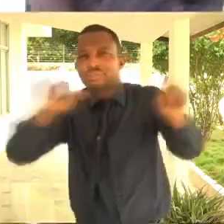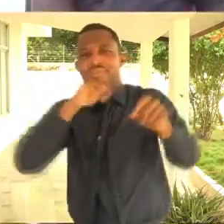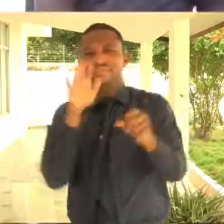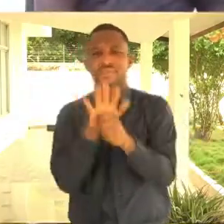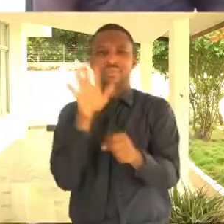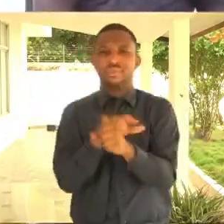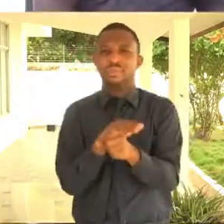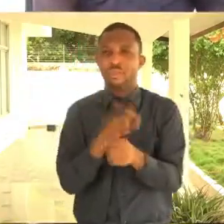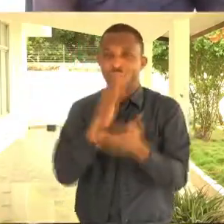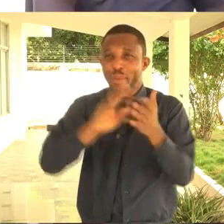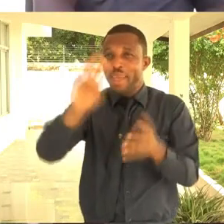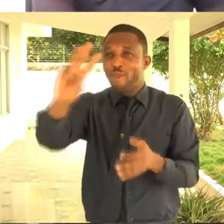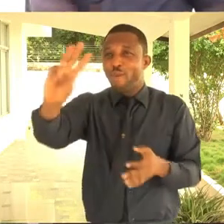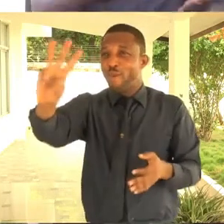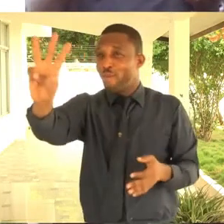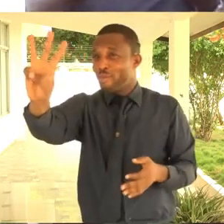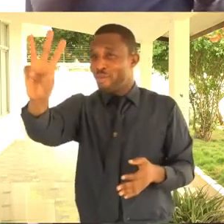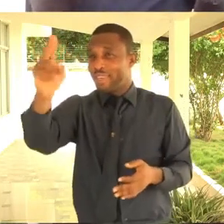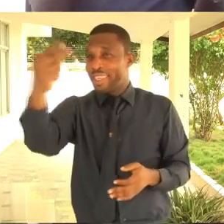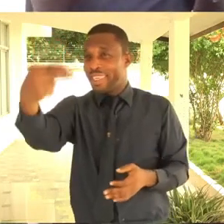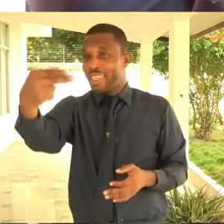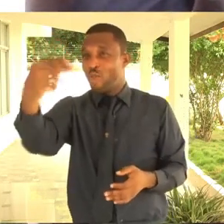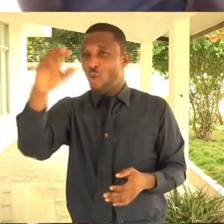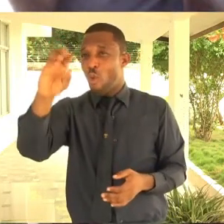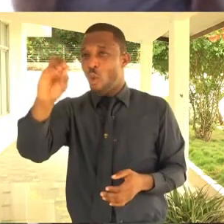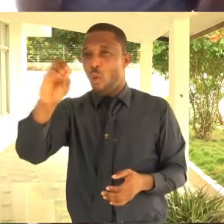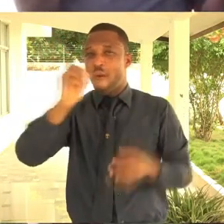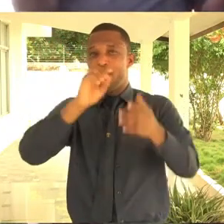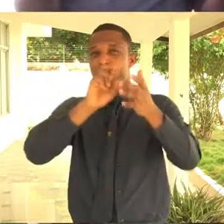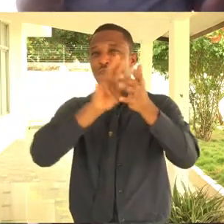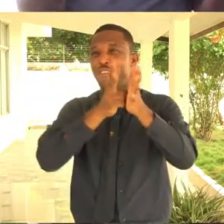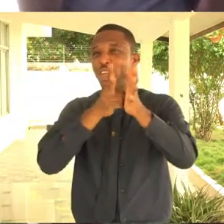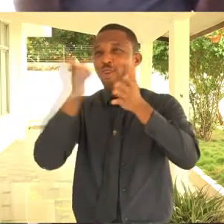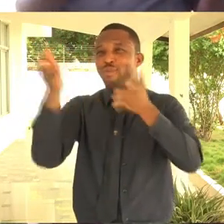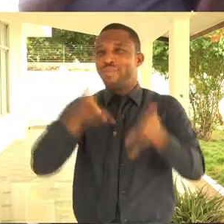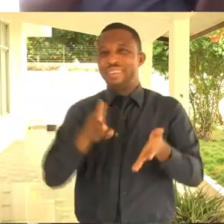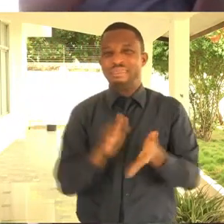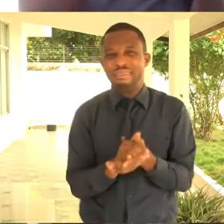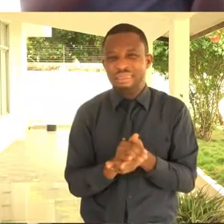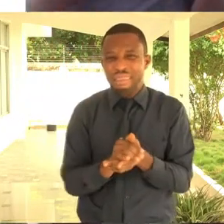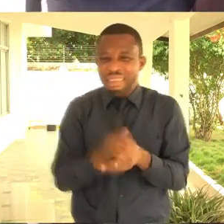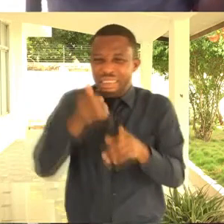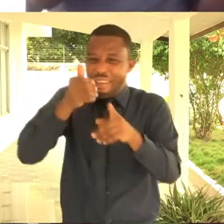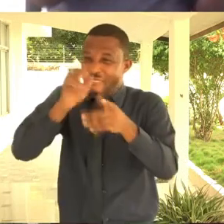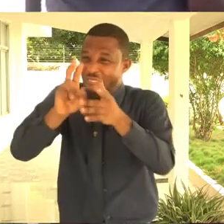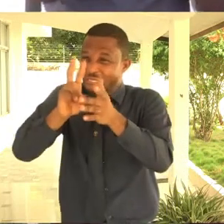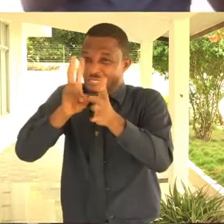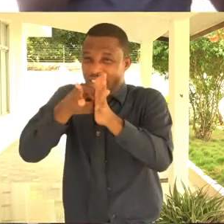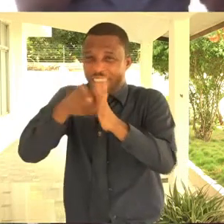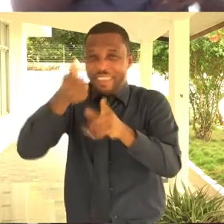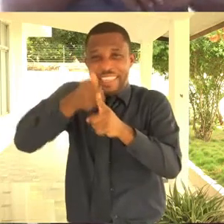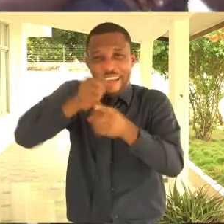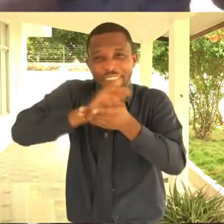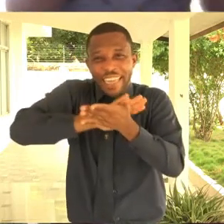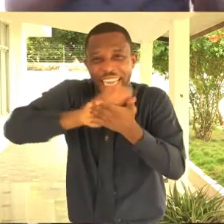be able to understand. Because some of the WHO videos and the Ministry of Health and Ghana Health Service videos, there are pictures